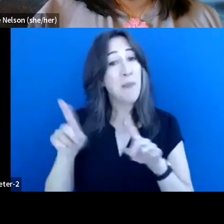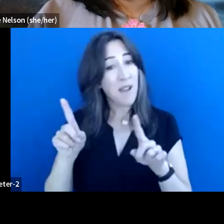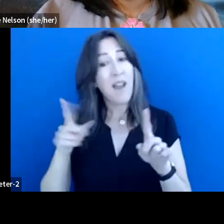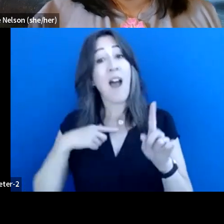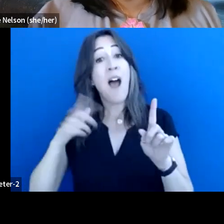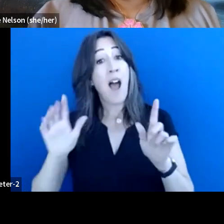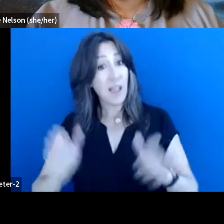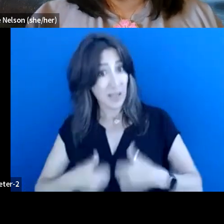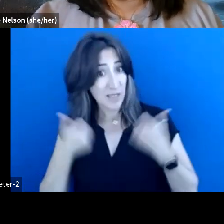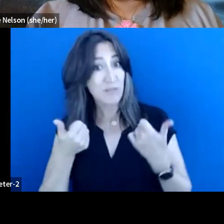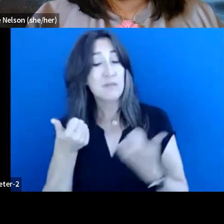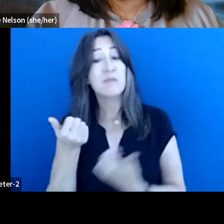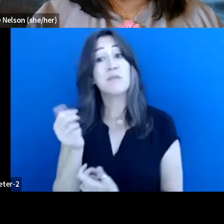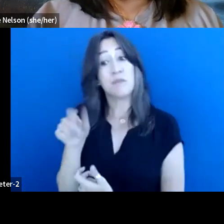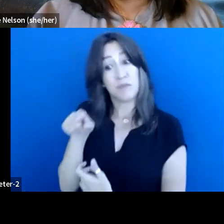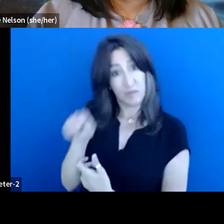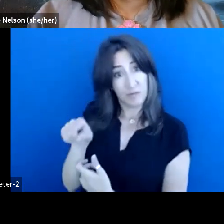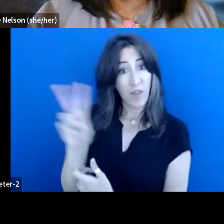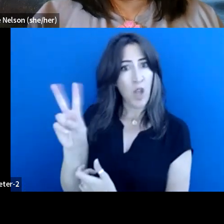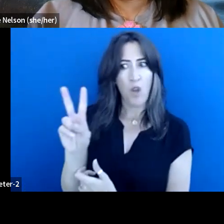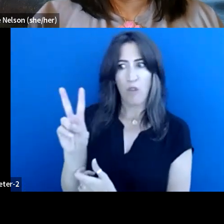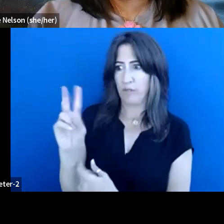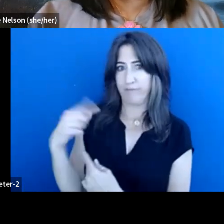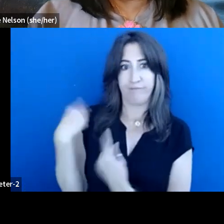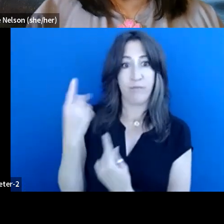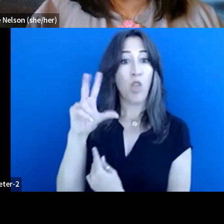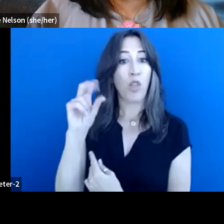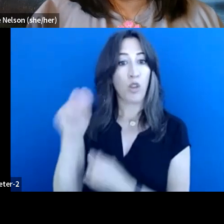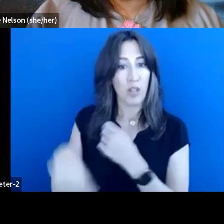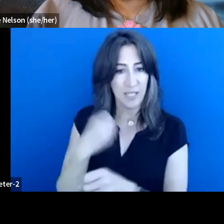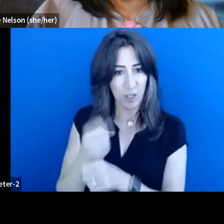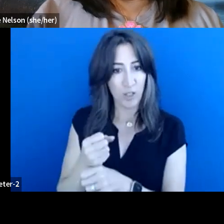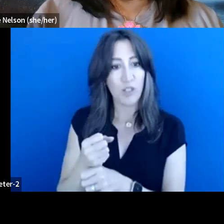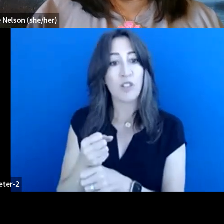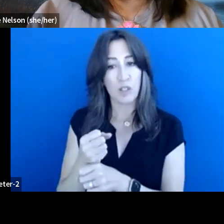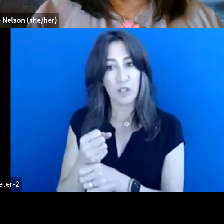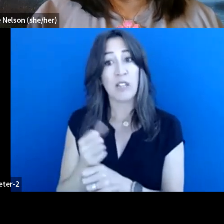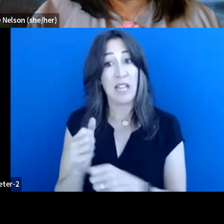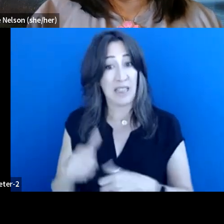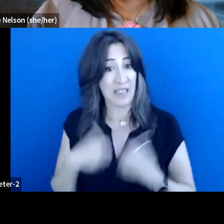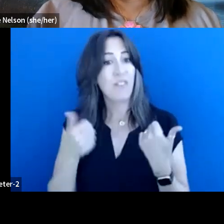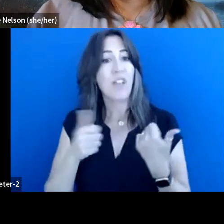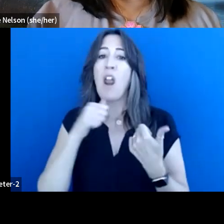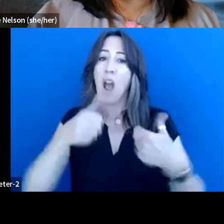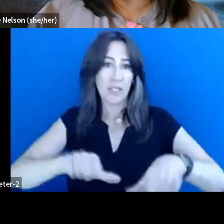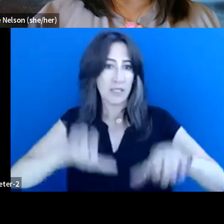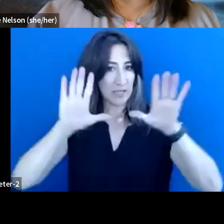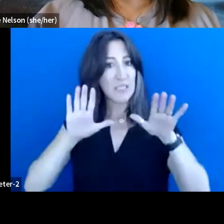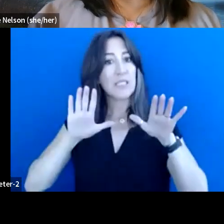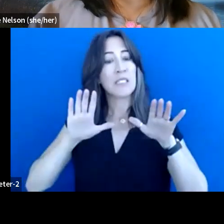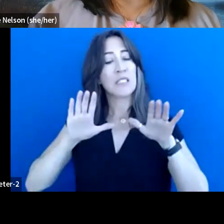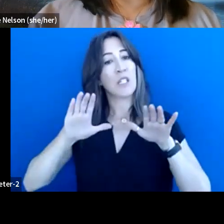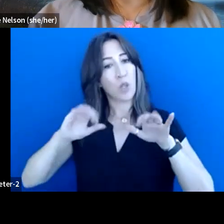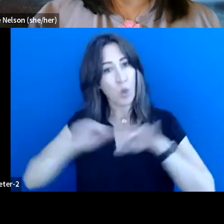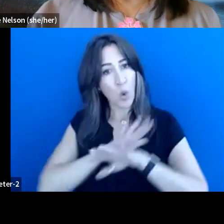Vancouver for 30 years, up until just a few years ago. So I was living on unceded territory, Coast Salish territory, and I